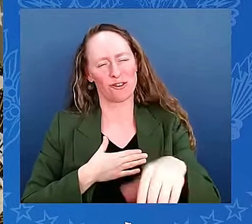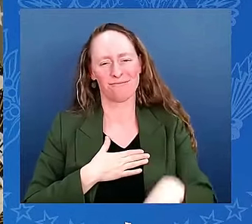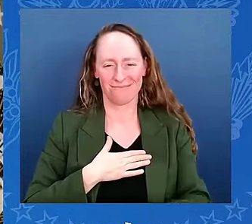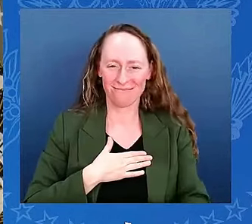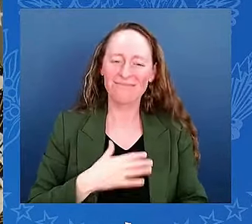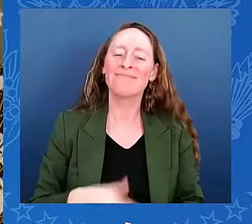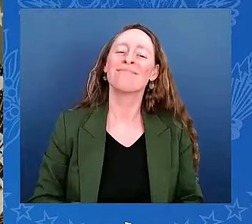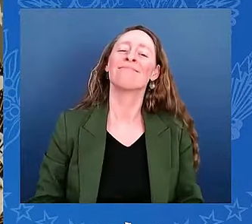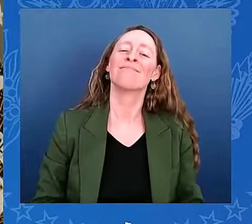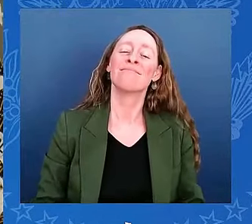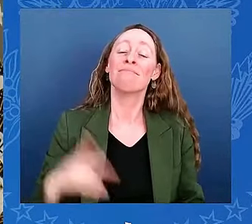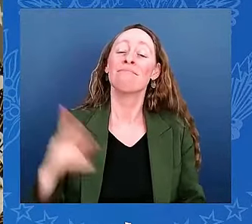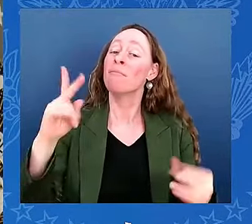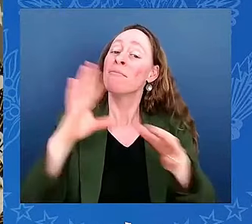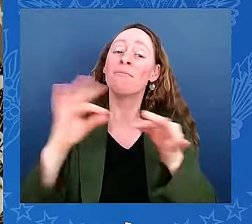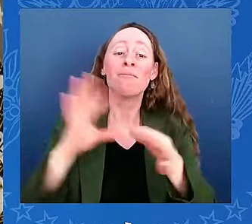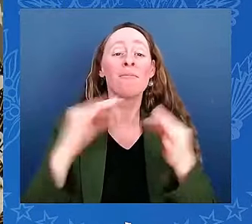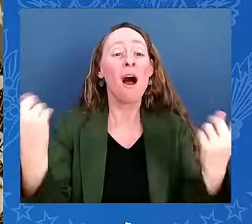where the hell is he?